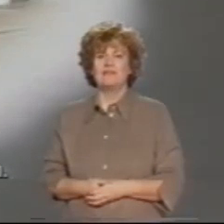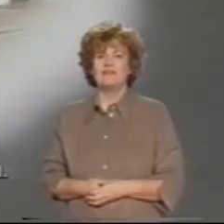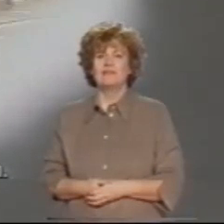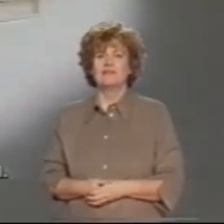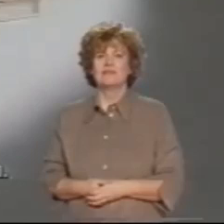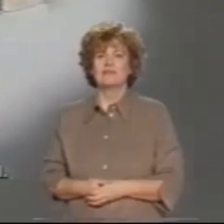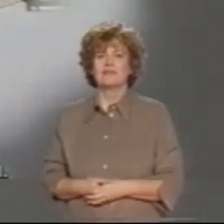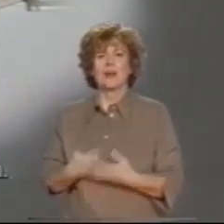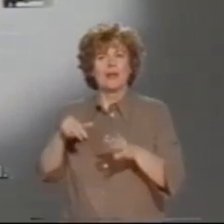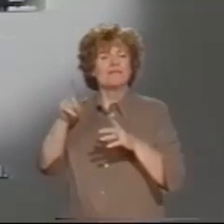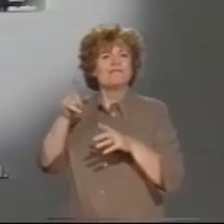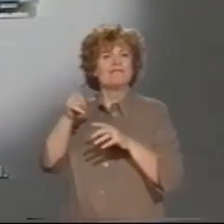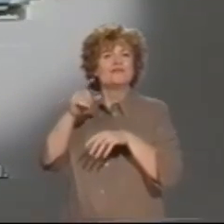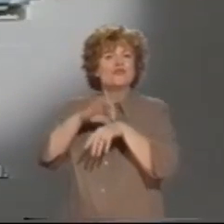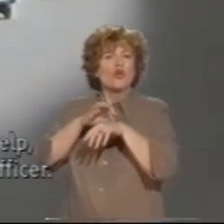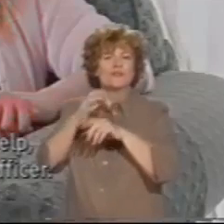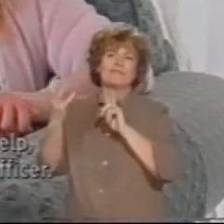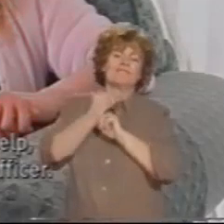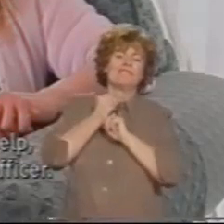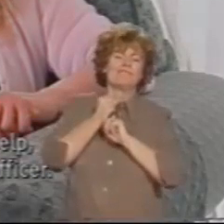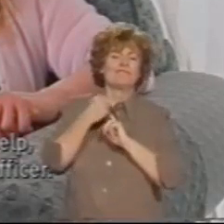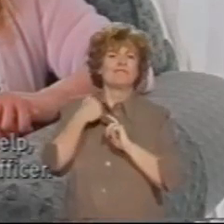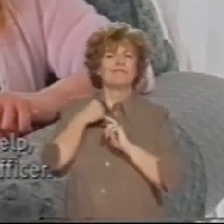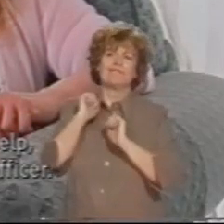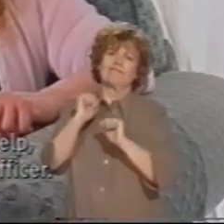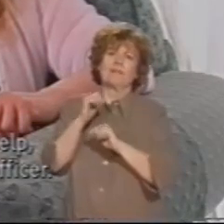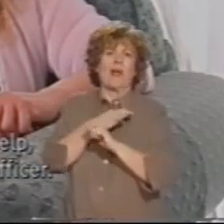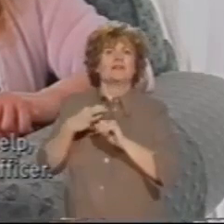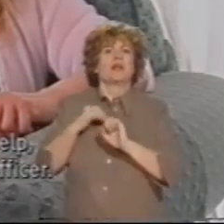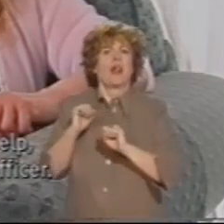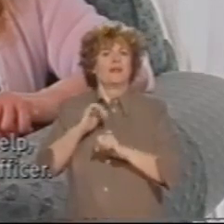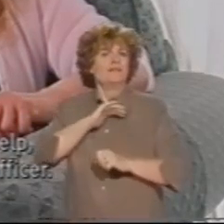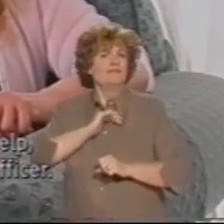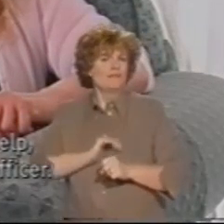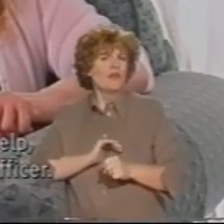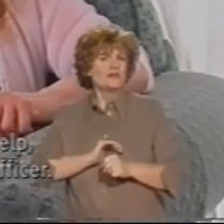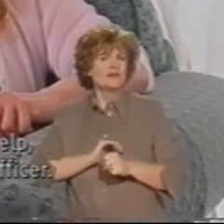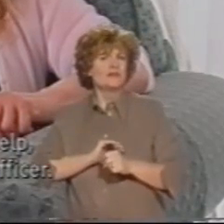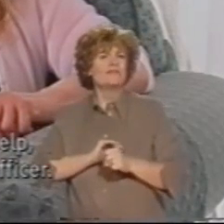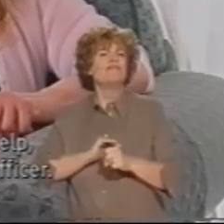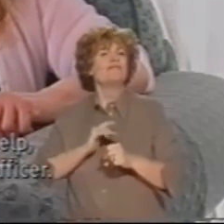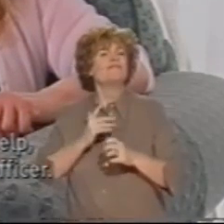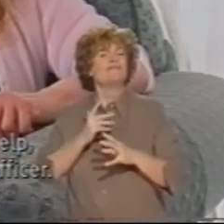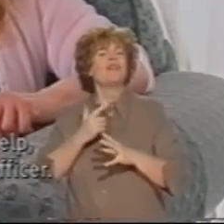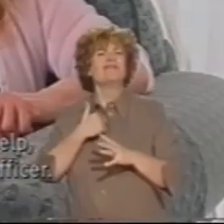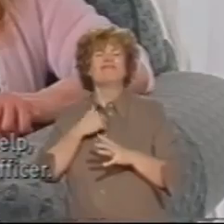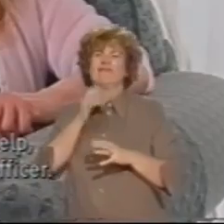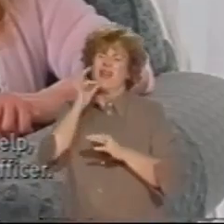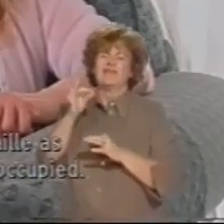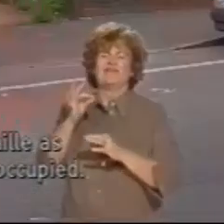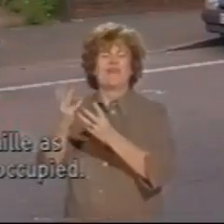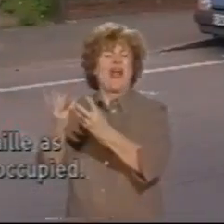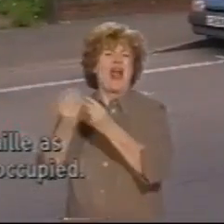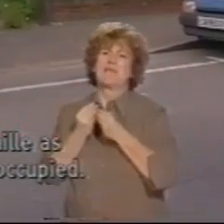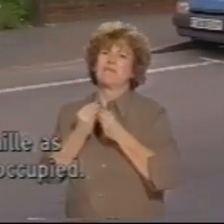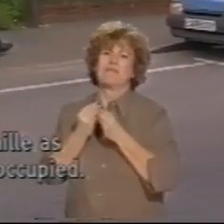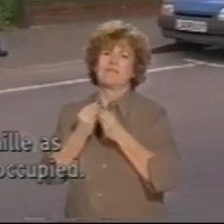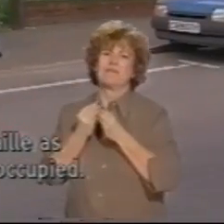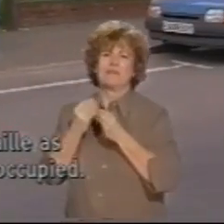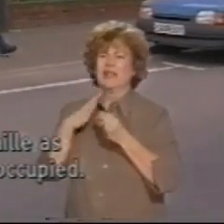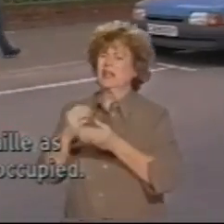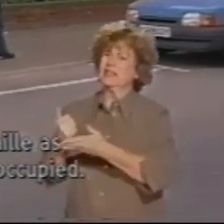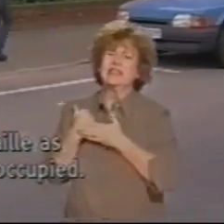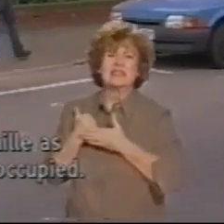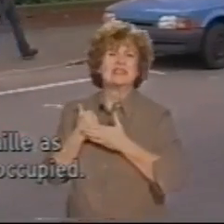I was with clinical depression. I then began to ask for help, and I had a rehabilitation officer. I